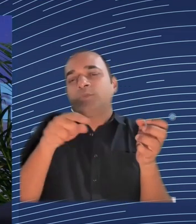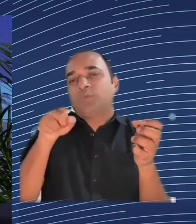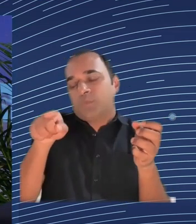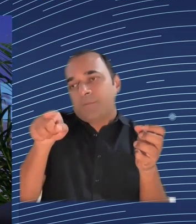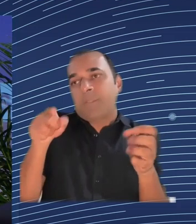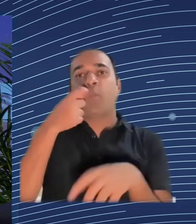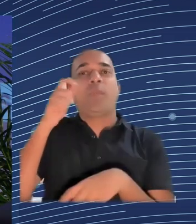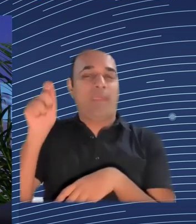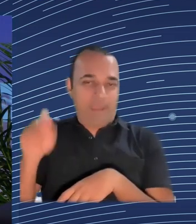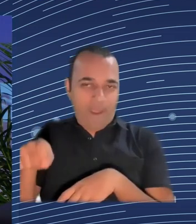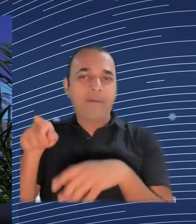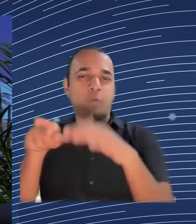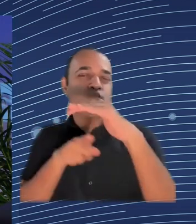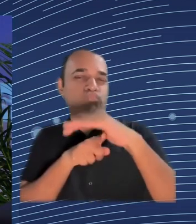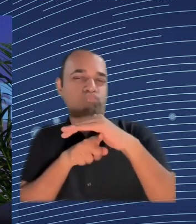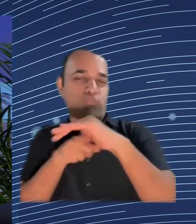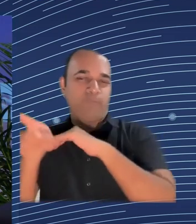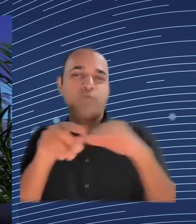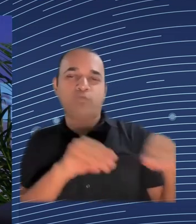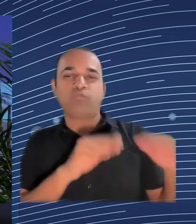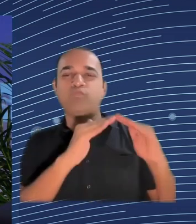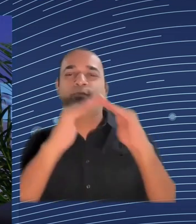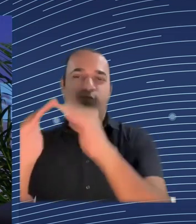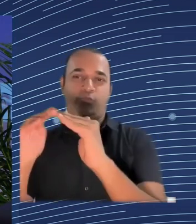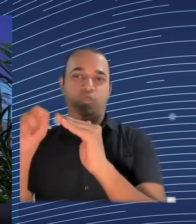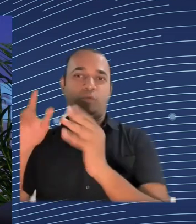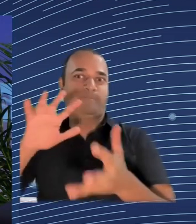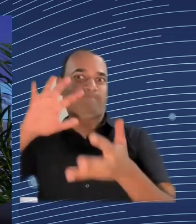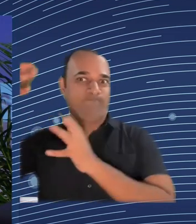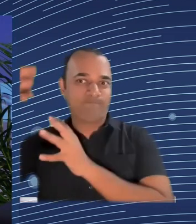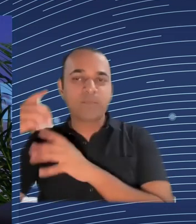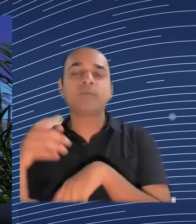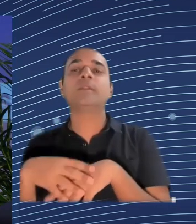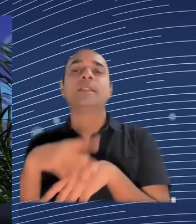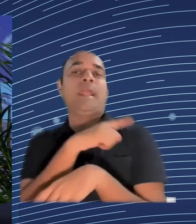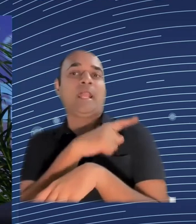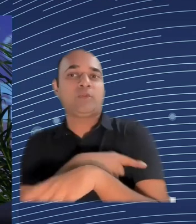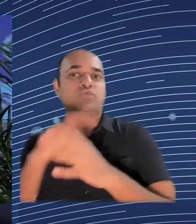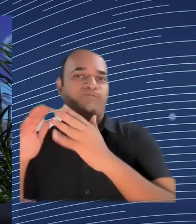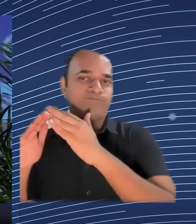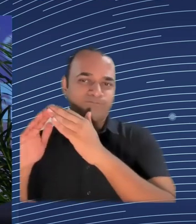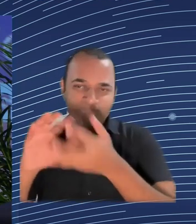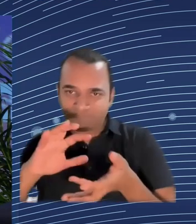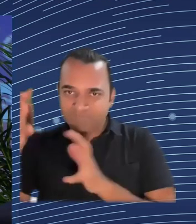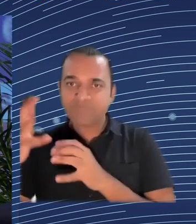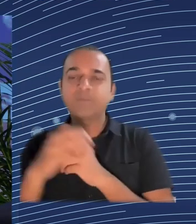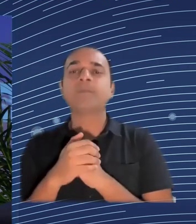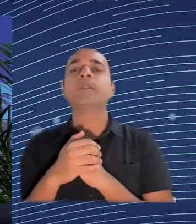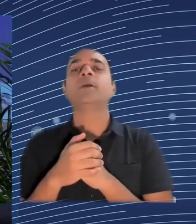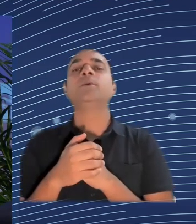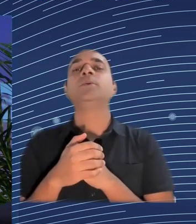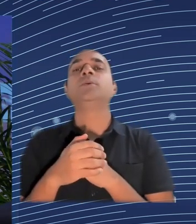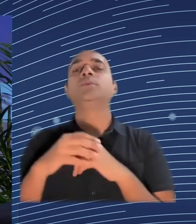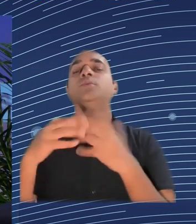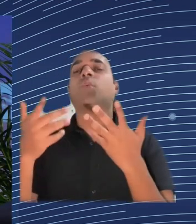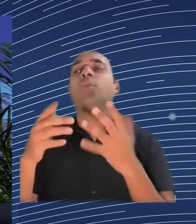which we tried with so many types of tools. The ESF invested so much money, but it's still a challenge that we have